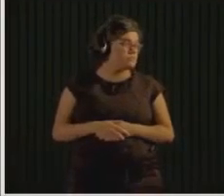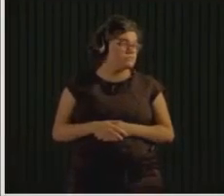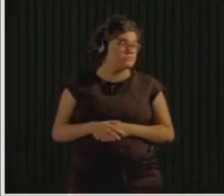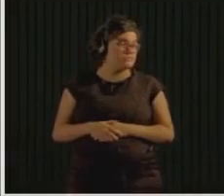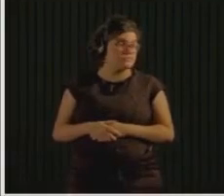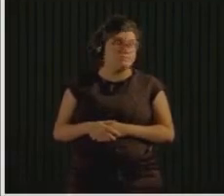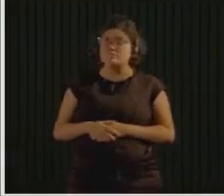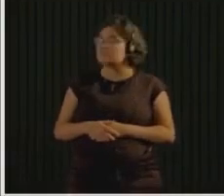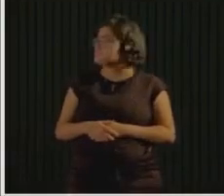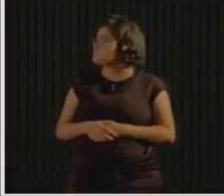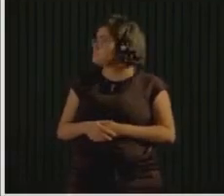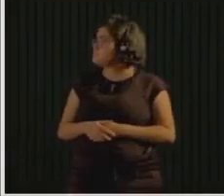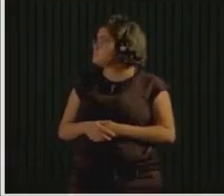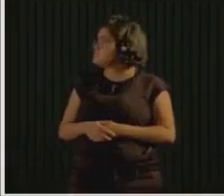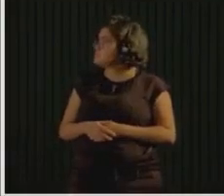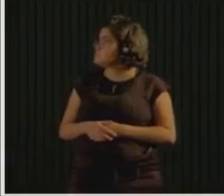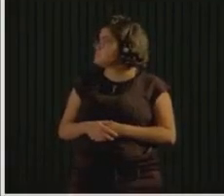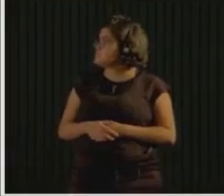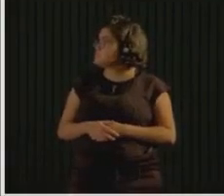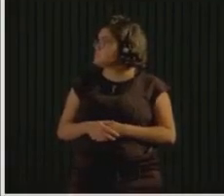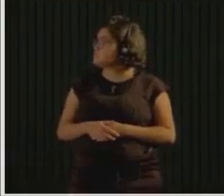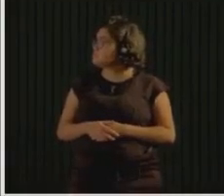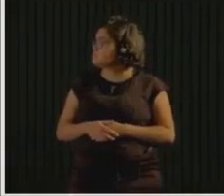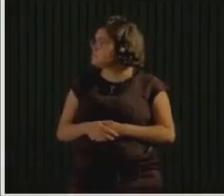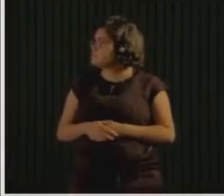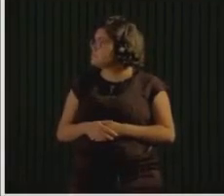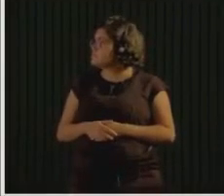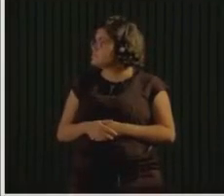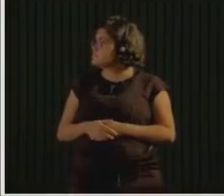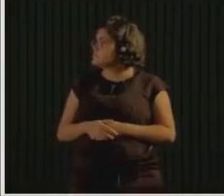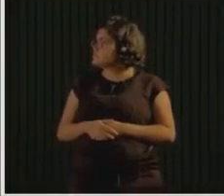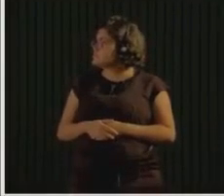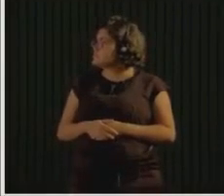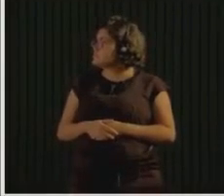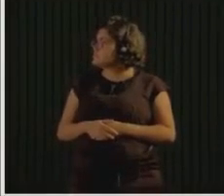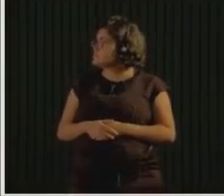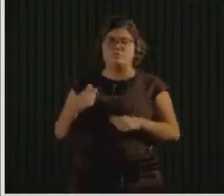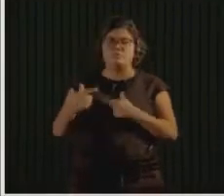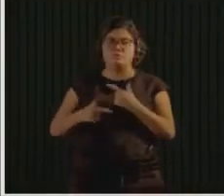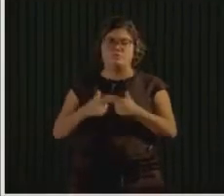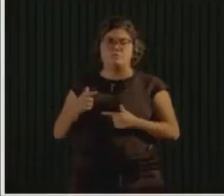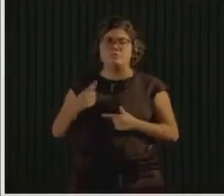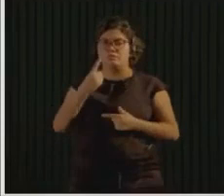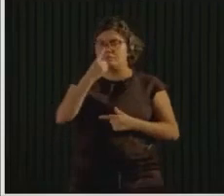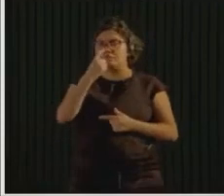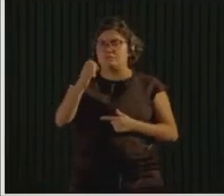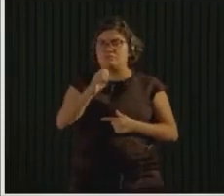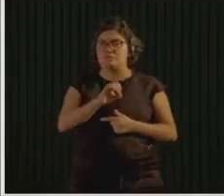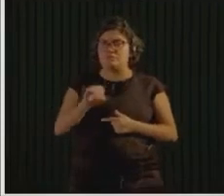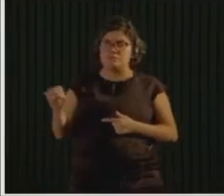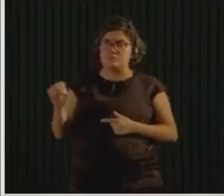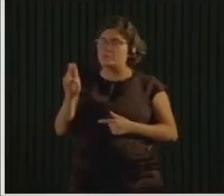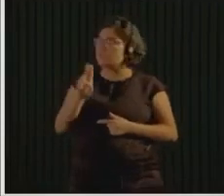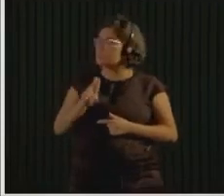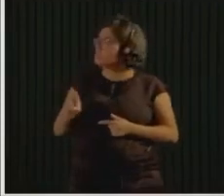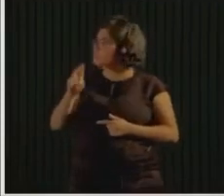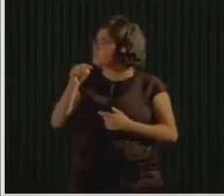So Zero Waste, U.S.A. is part of the Zero Waste International Alliance, and Justice Principles.